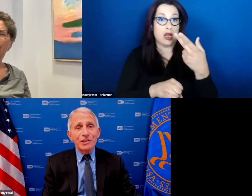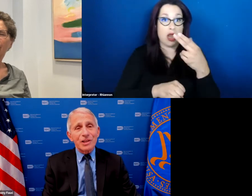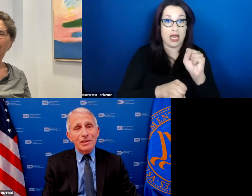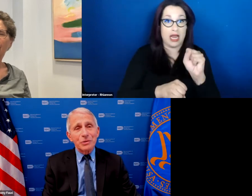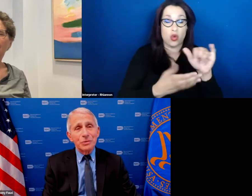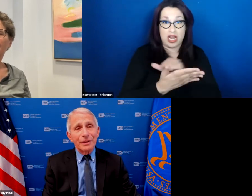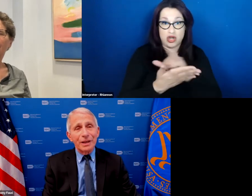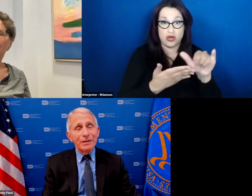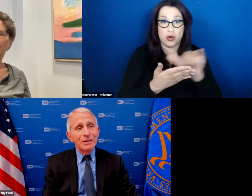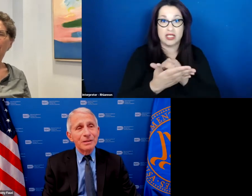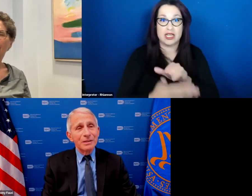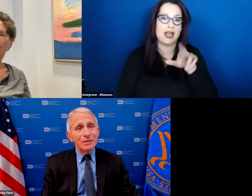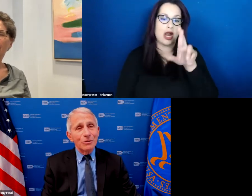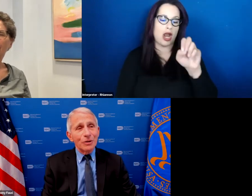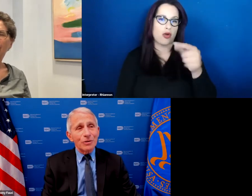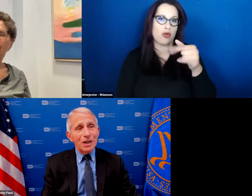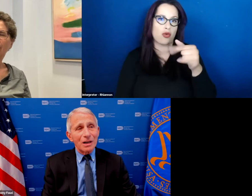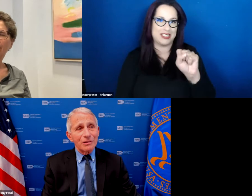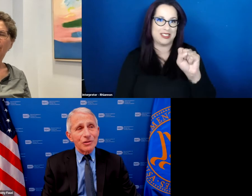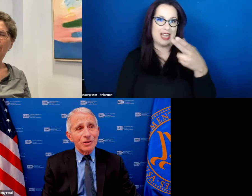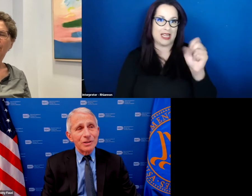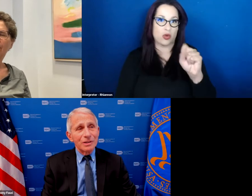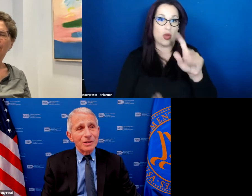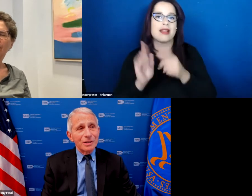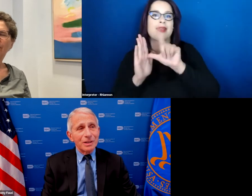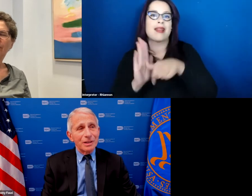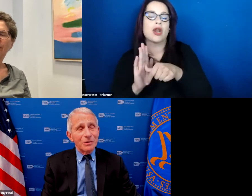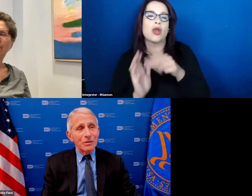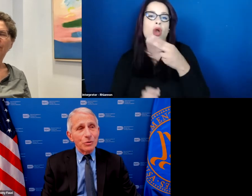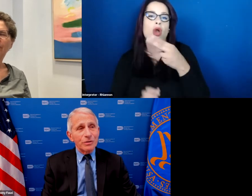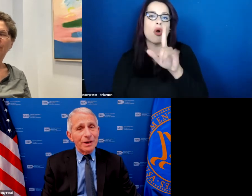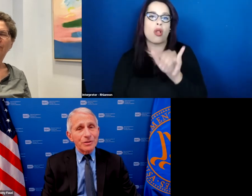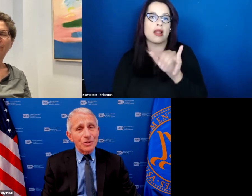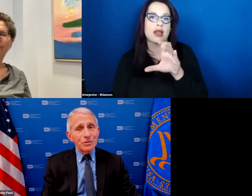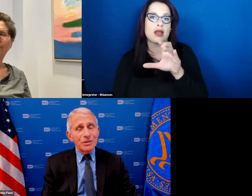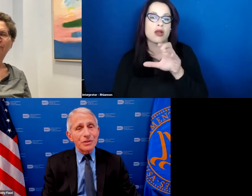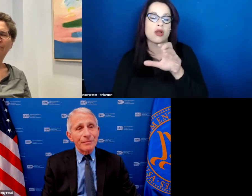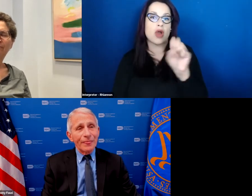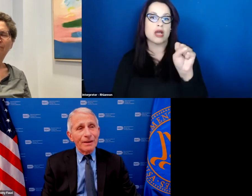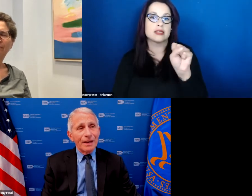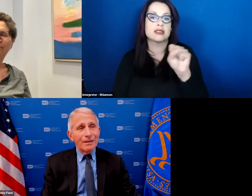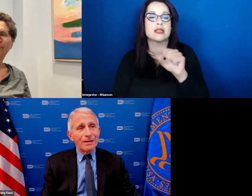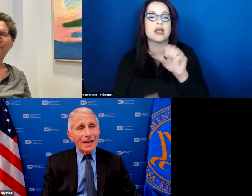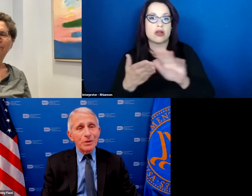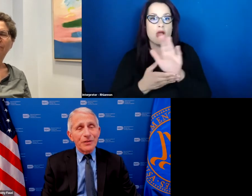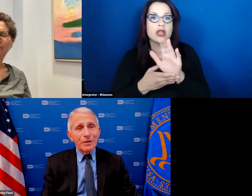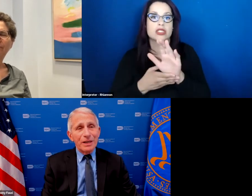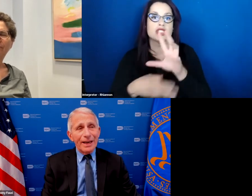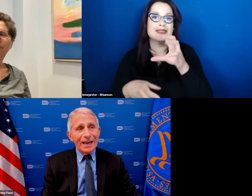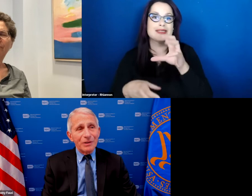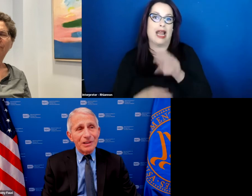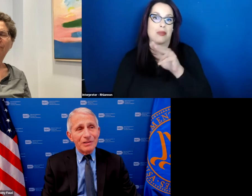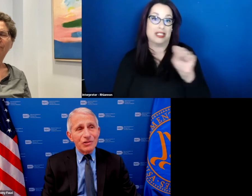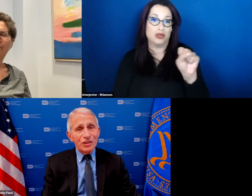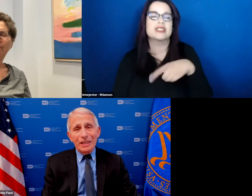regis high school and then holy cross college in western massachusetts and that was very